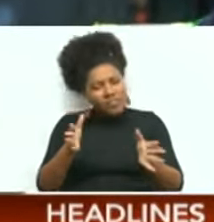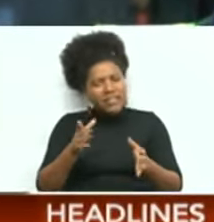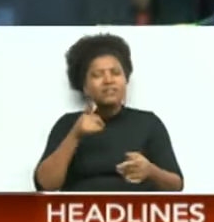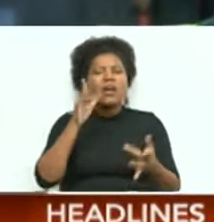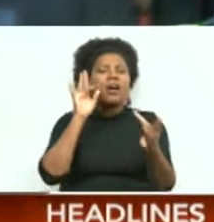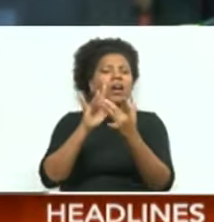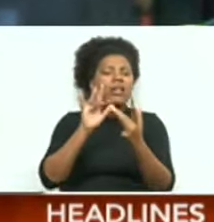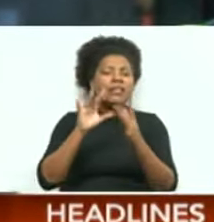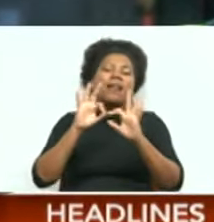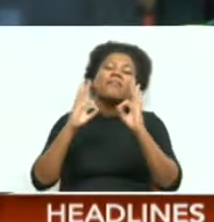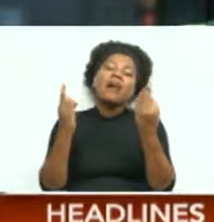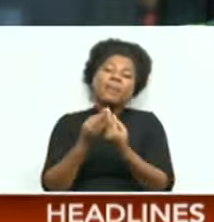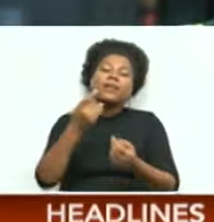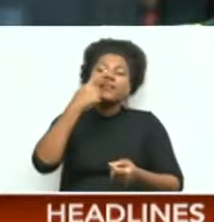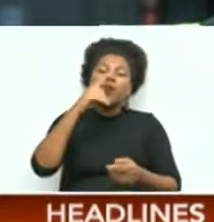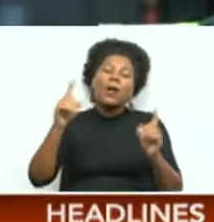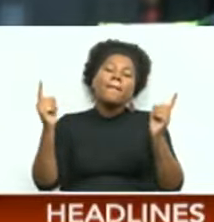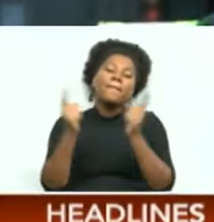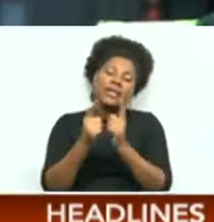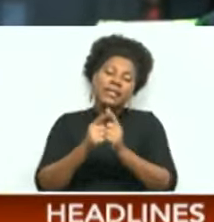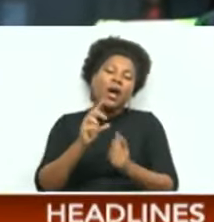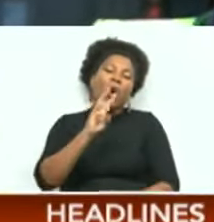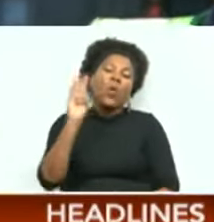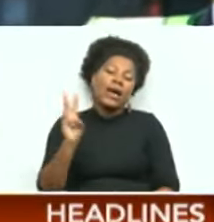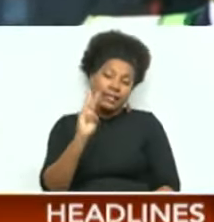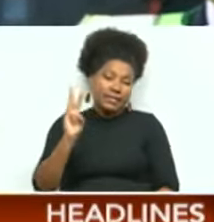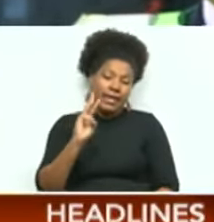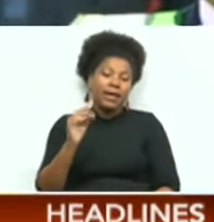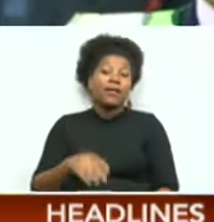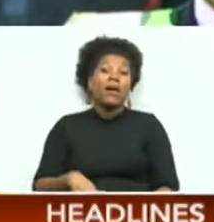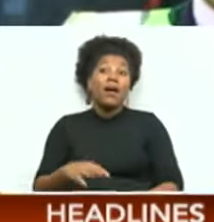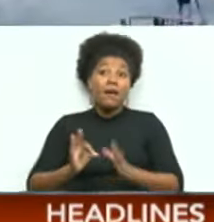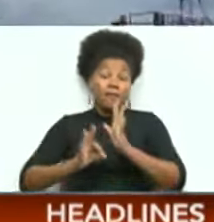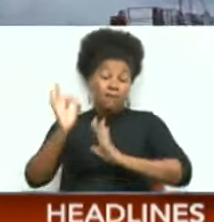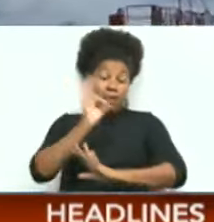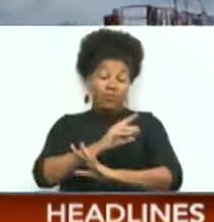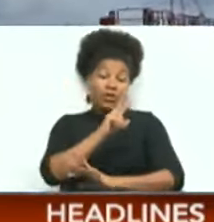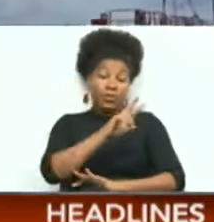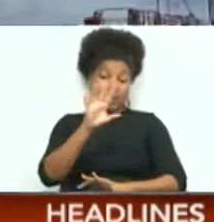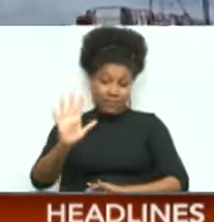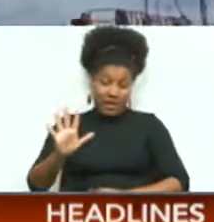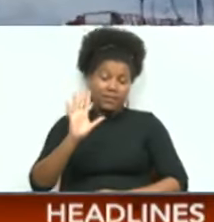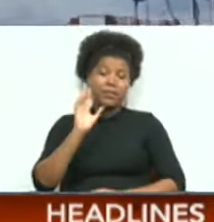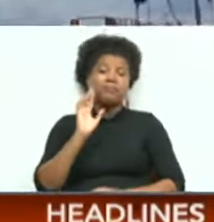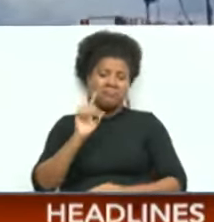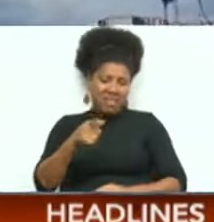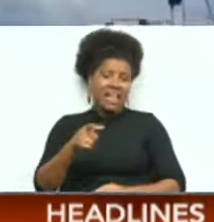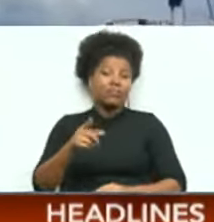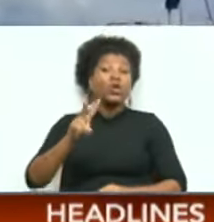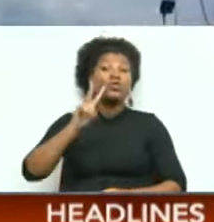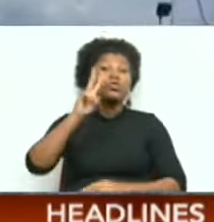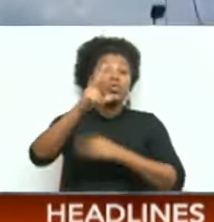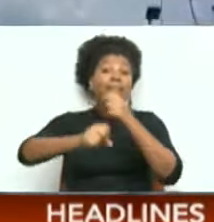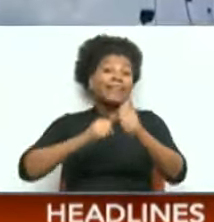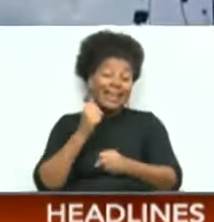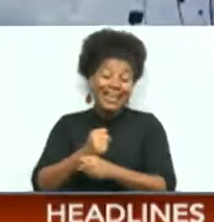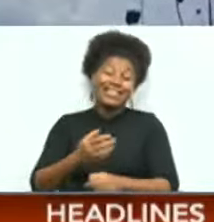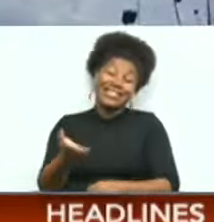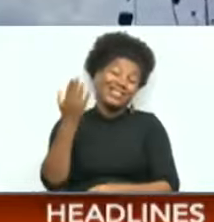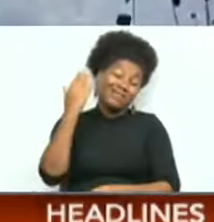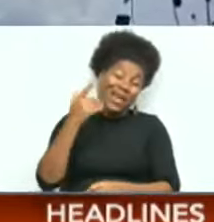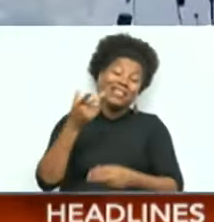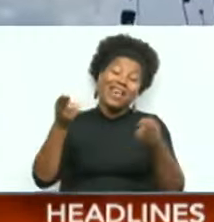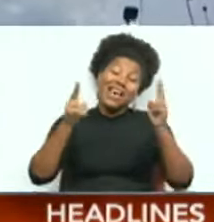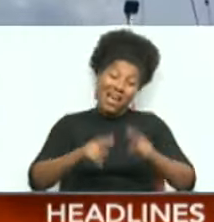relatives for a meeting on Wednesday. February 25th marked two years since the tragedy. A Commission of Inquiry report